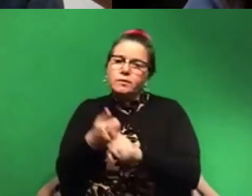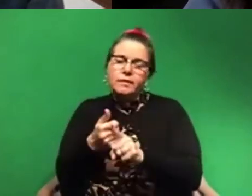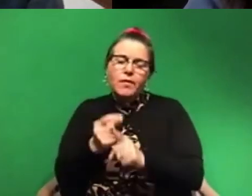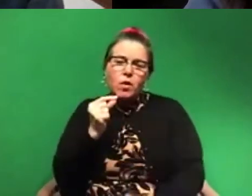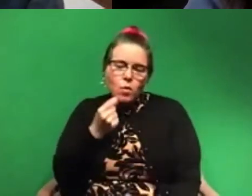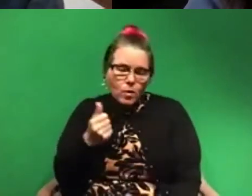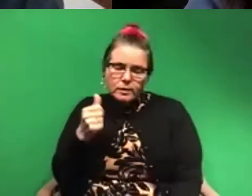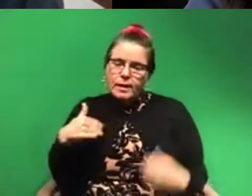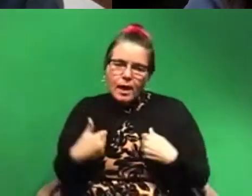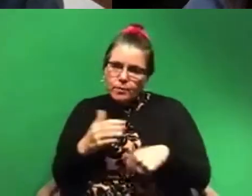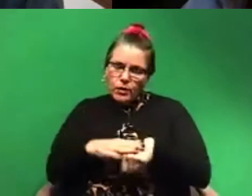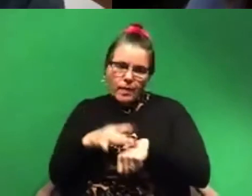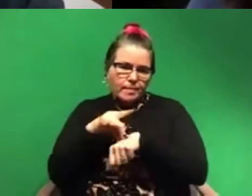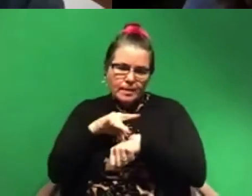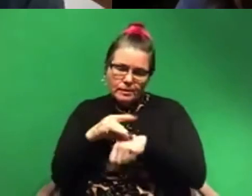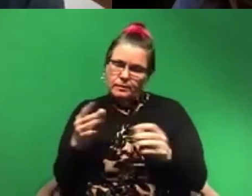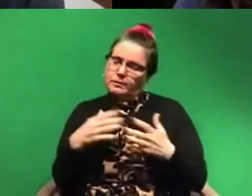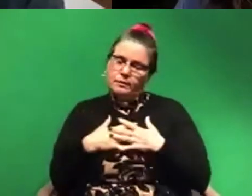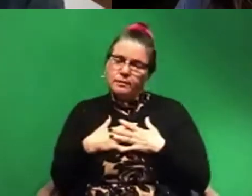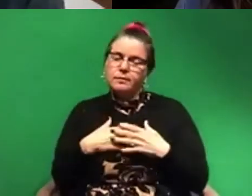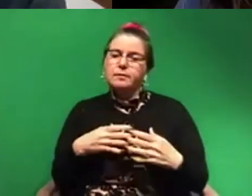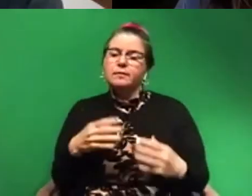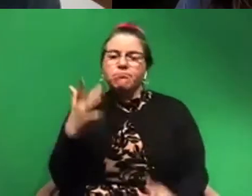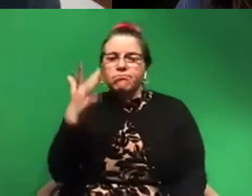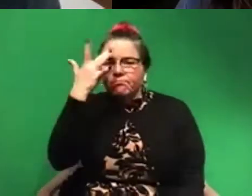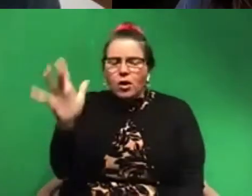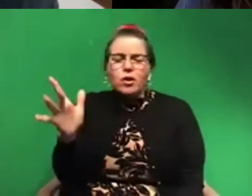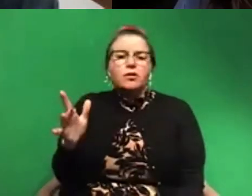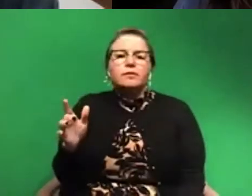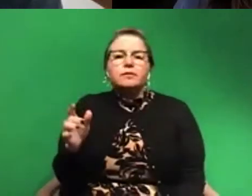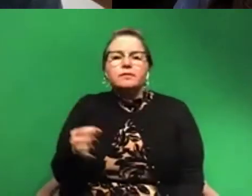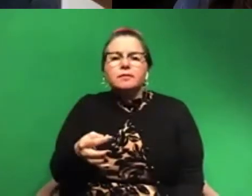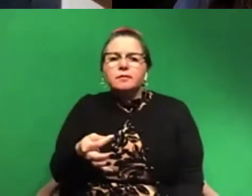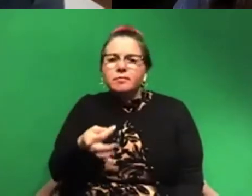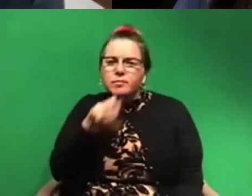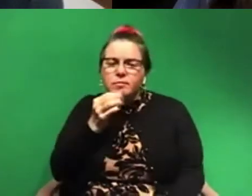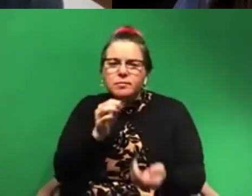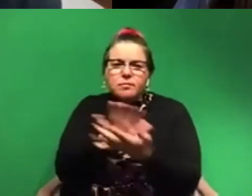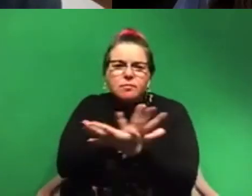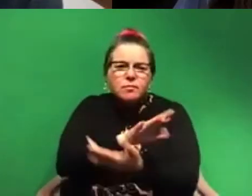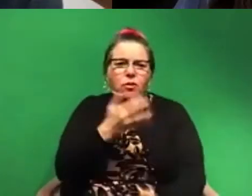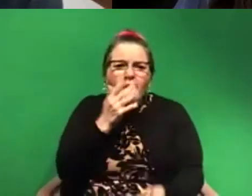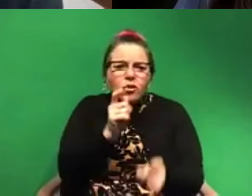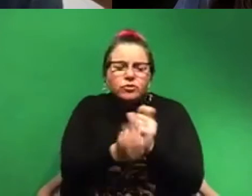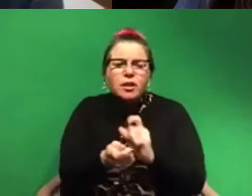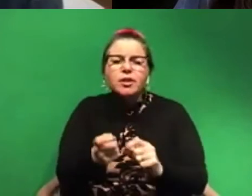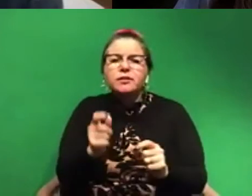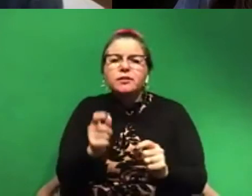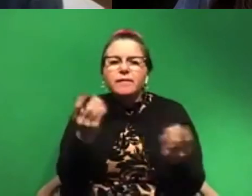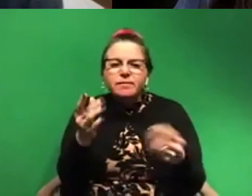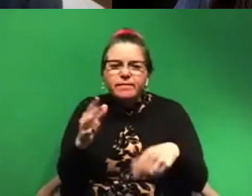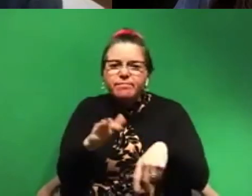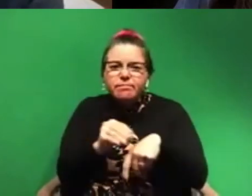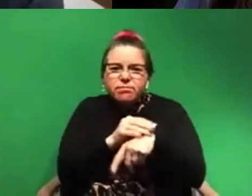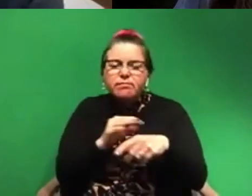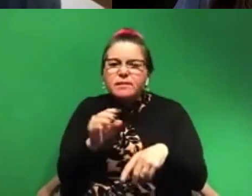They are incredibly smart. Their ability to change their color, change their texture is just extraordinary. I